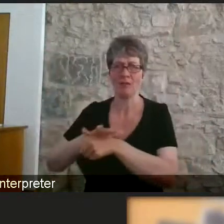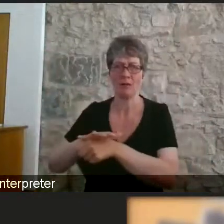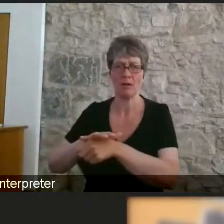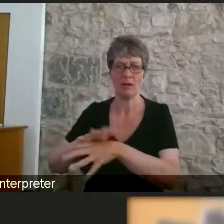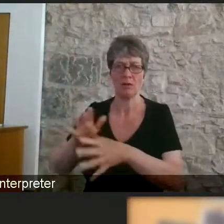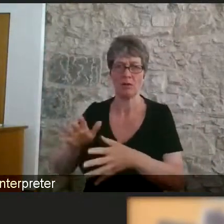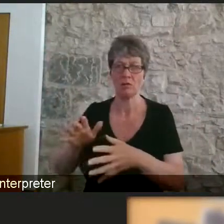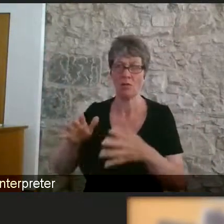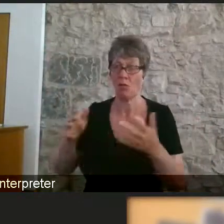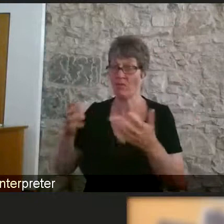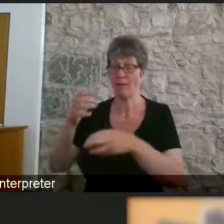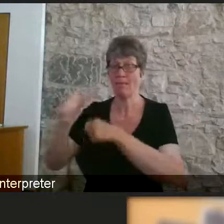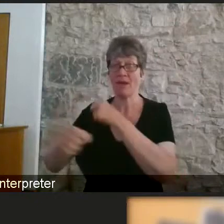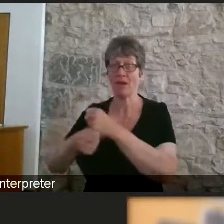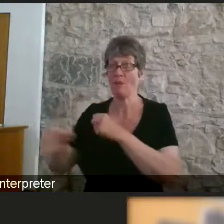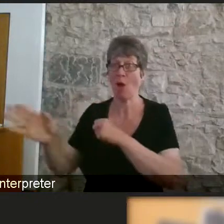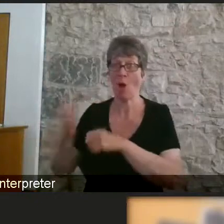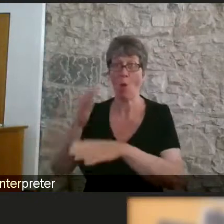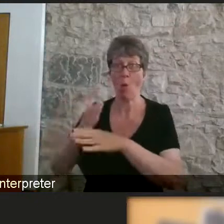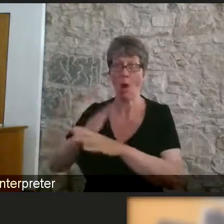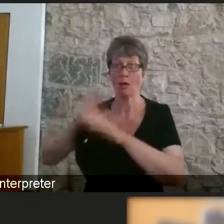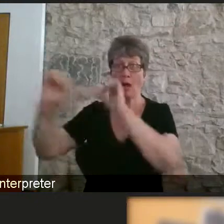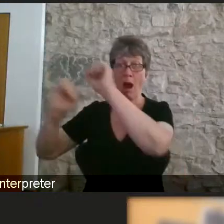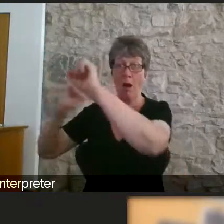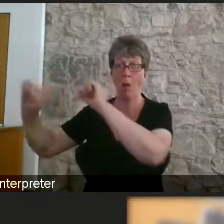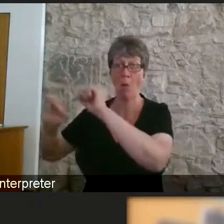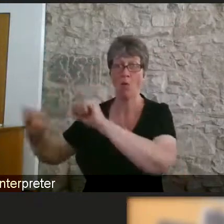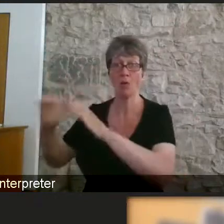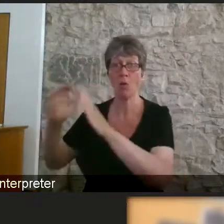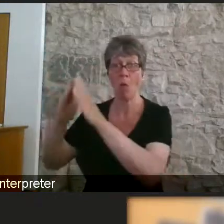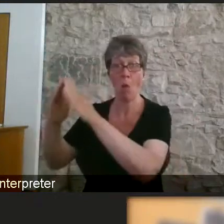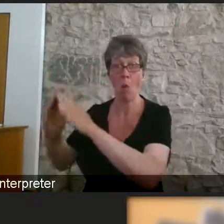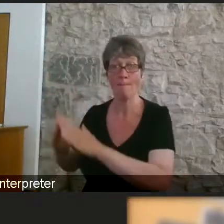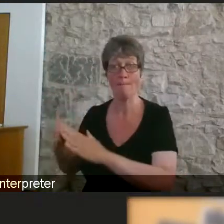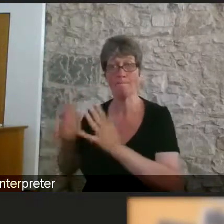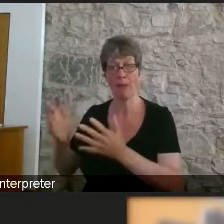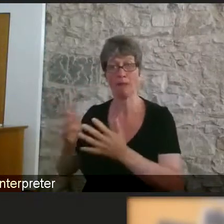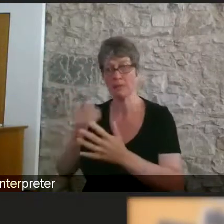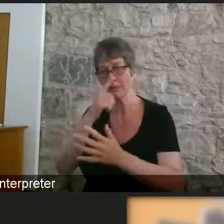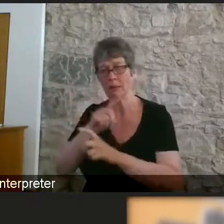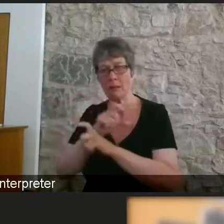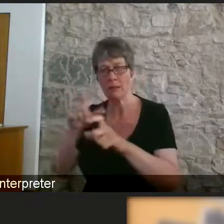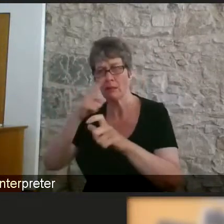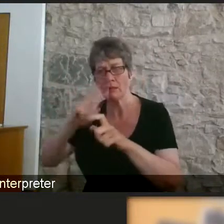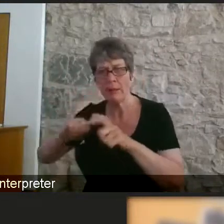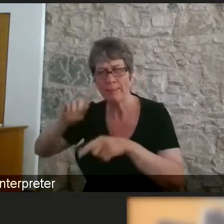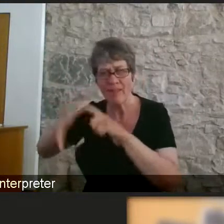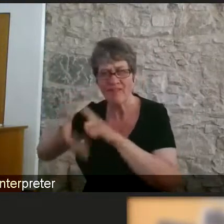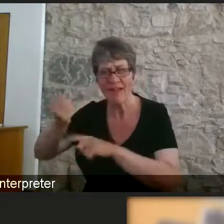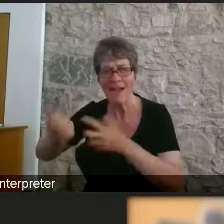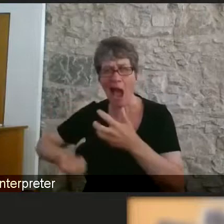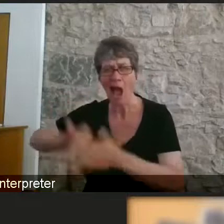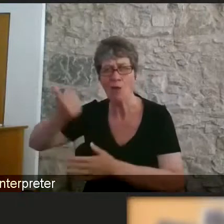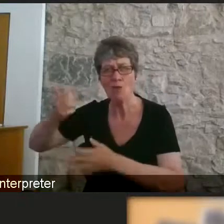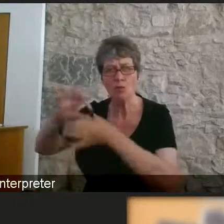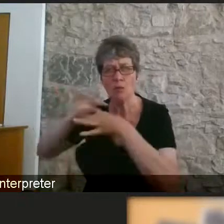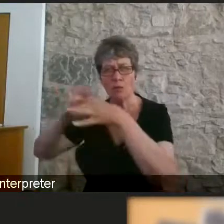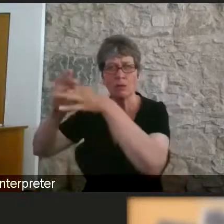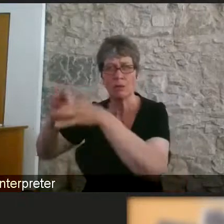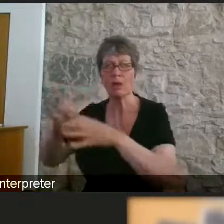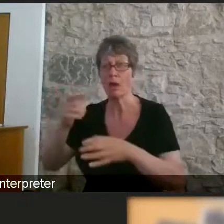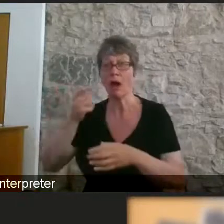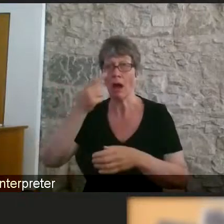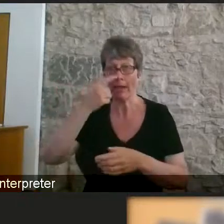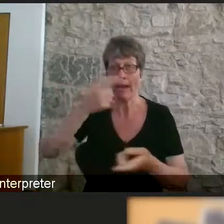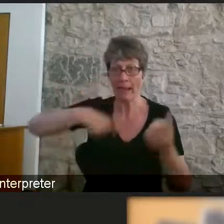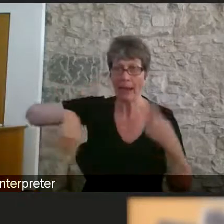our own homes and we are trying to find ways to collaborate. I think we have proven that we can work effectively from home. A